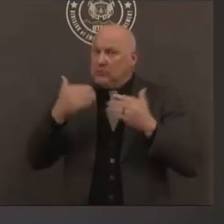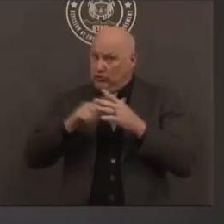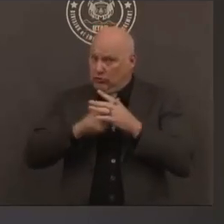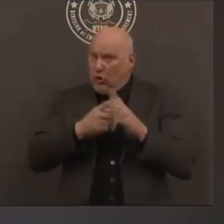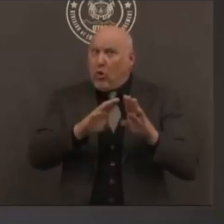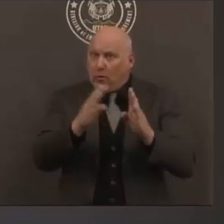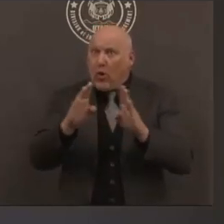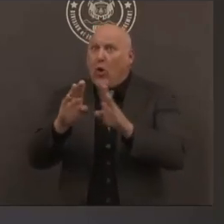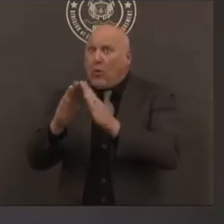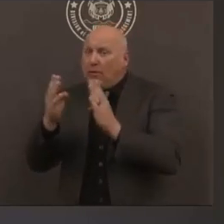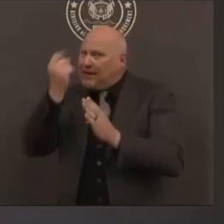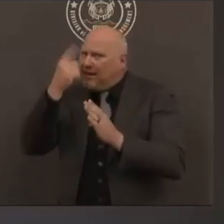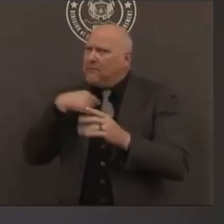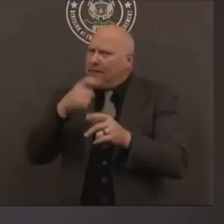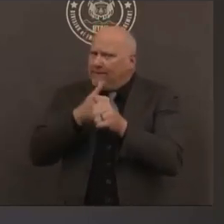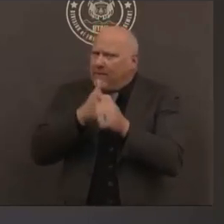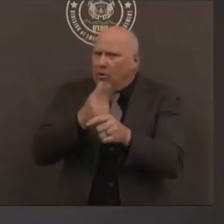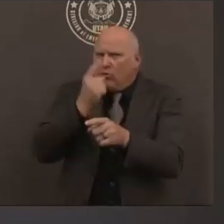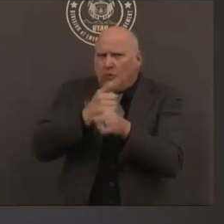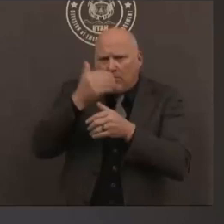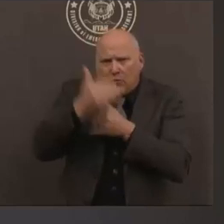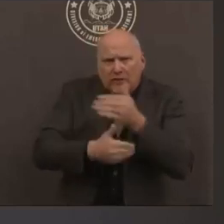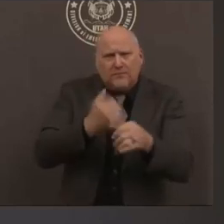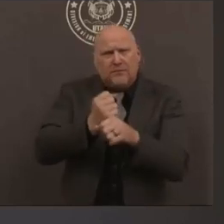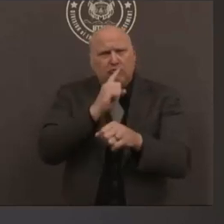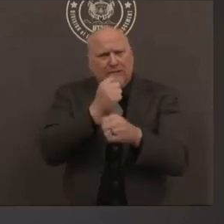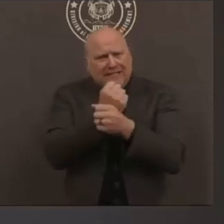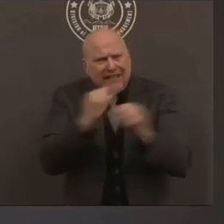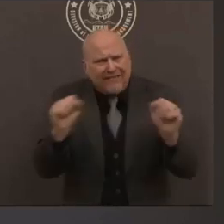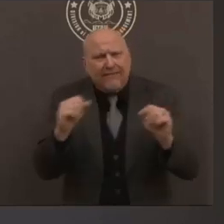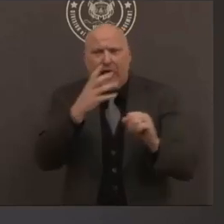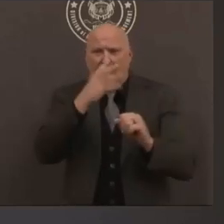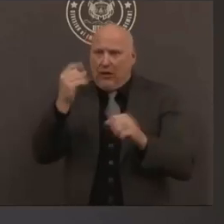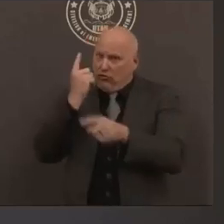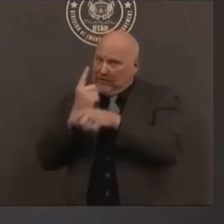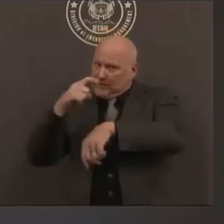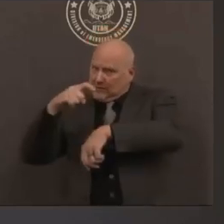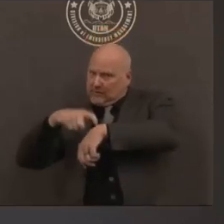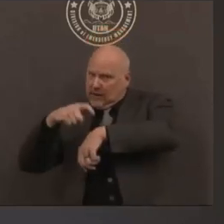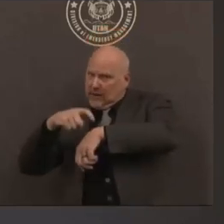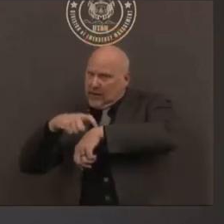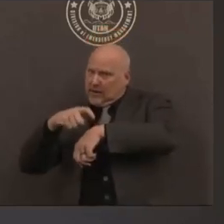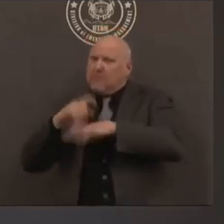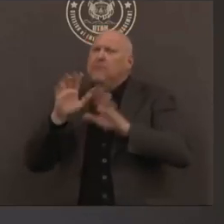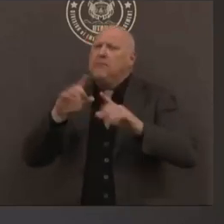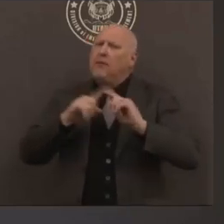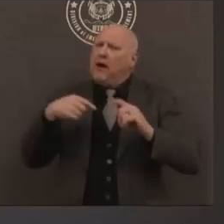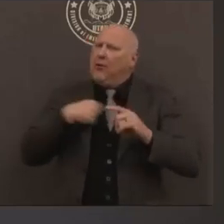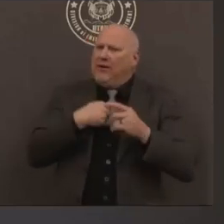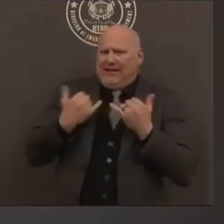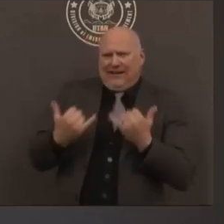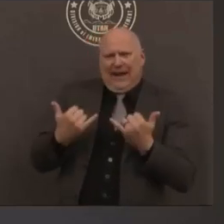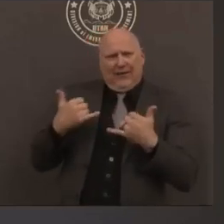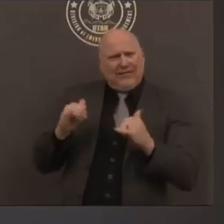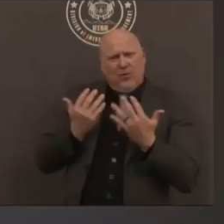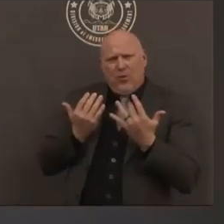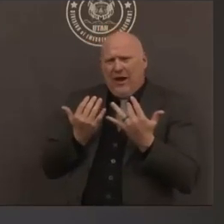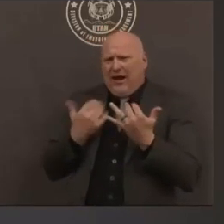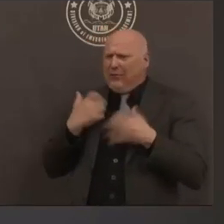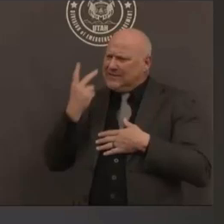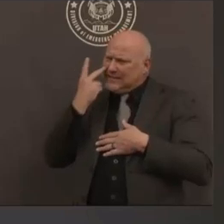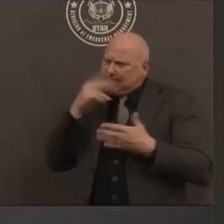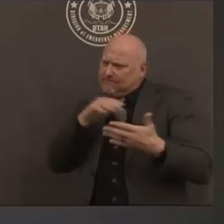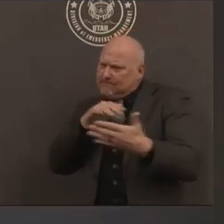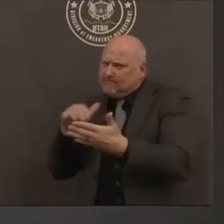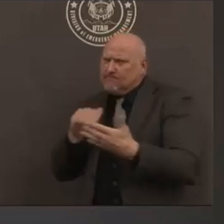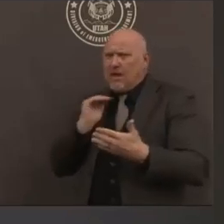monitor kind of when we open a little bit of the economy how does the pandemic react in utah so that if we need to make it more strict we can move